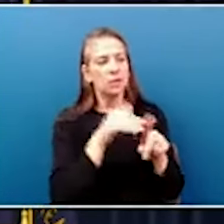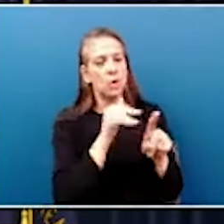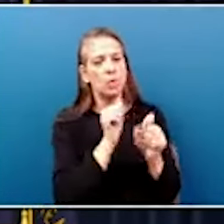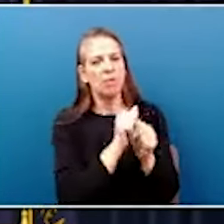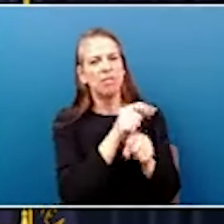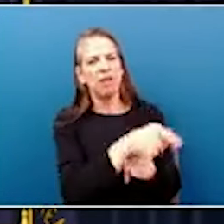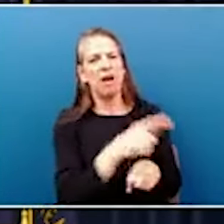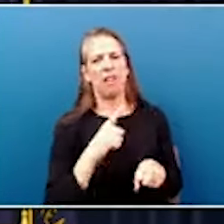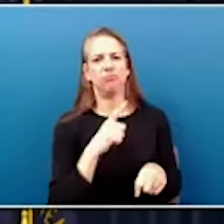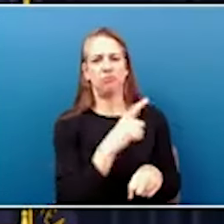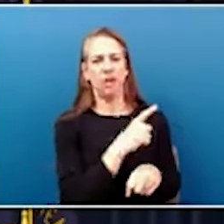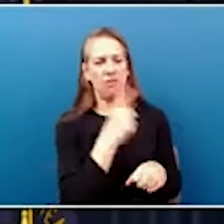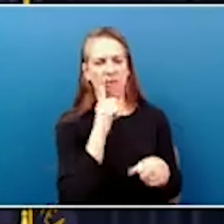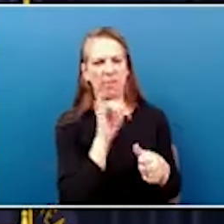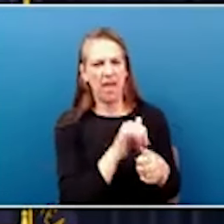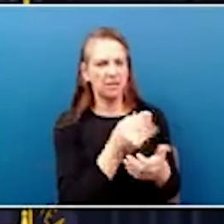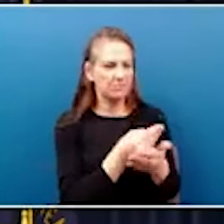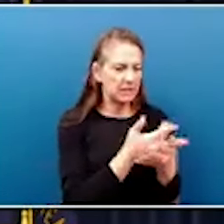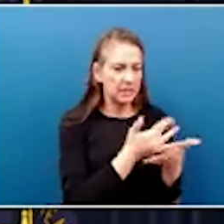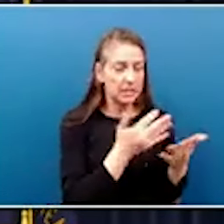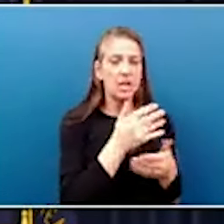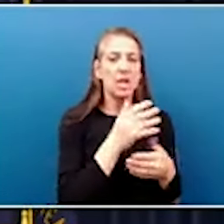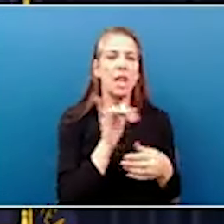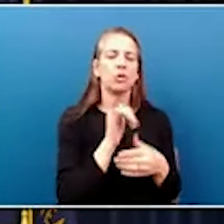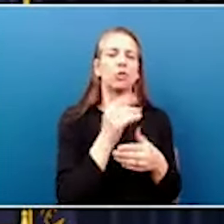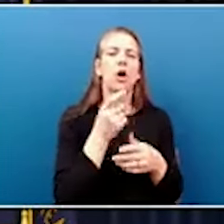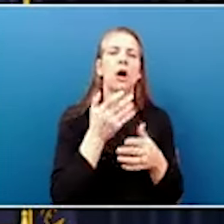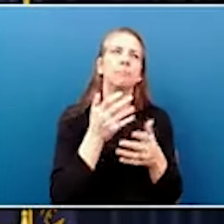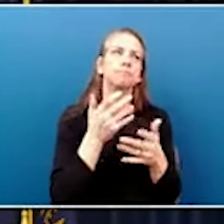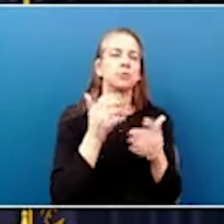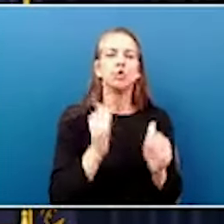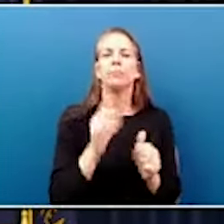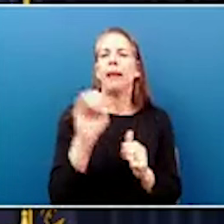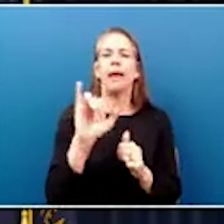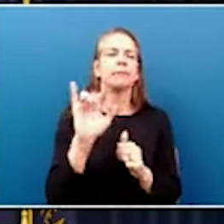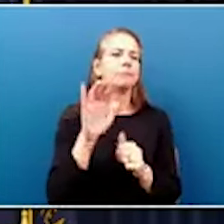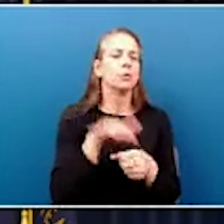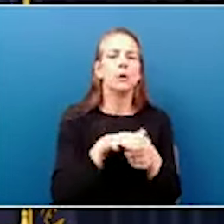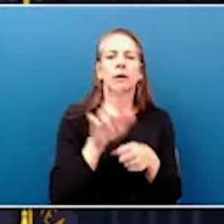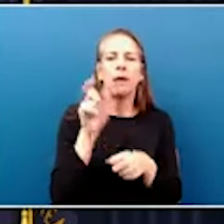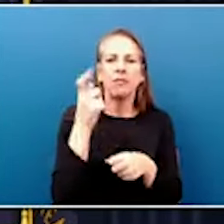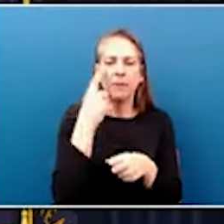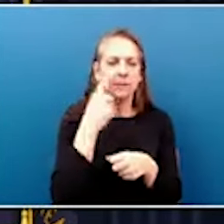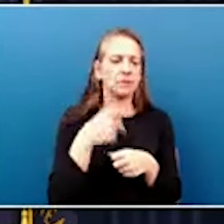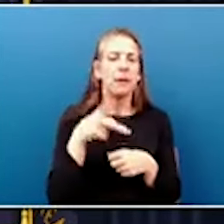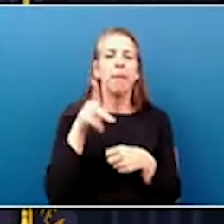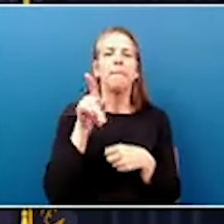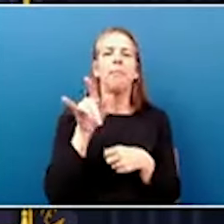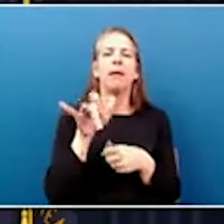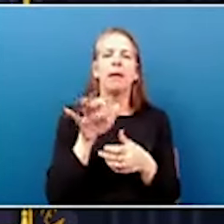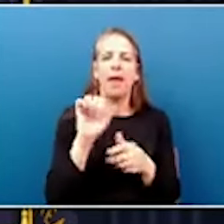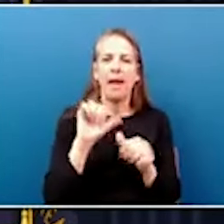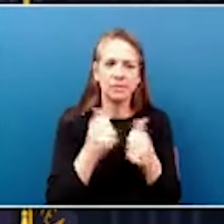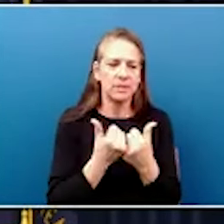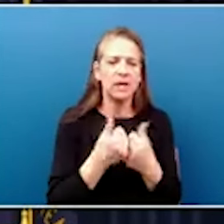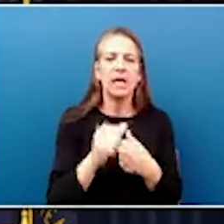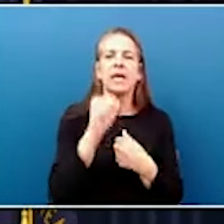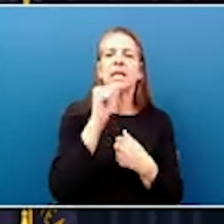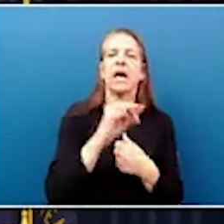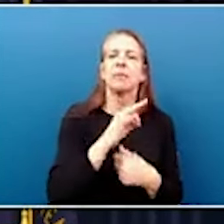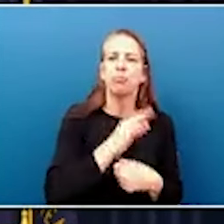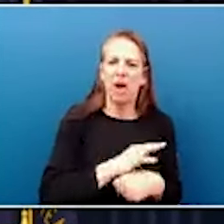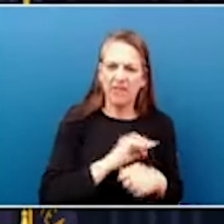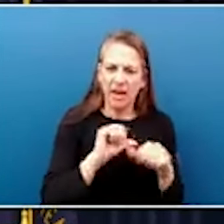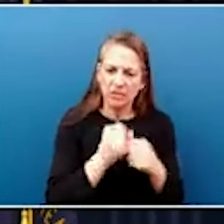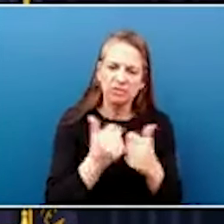programs include that cost sharing from, it could be local governments, public agencies or non-profits. Grant program funding